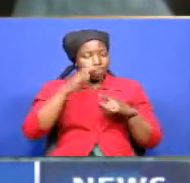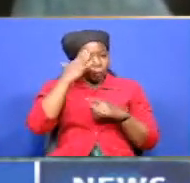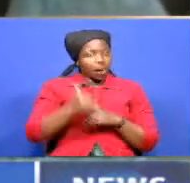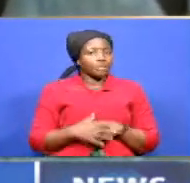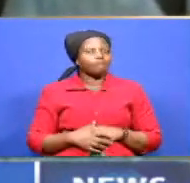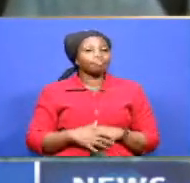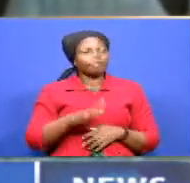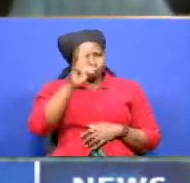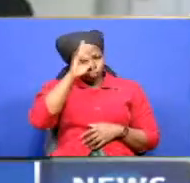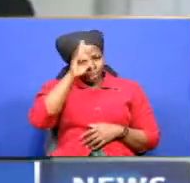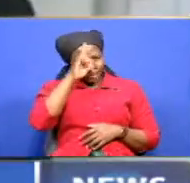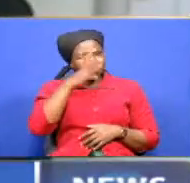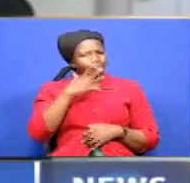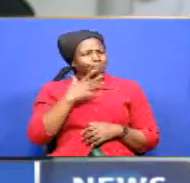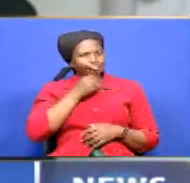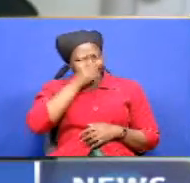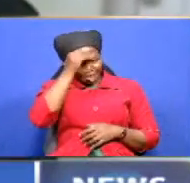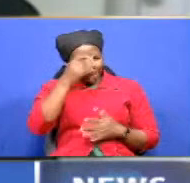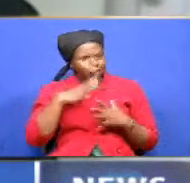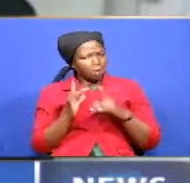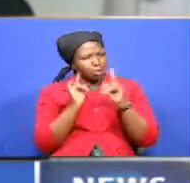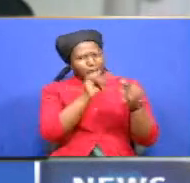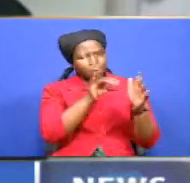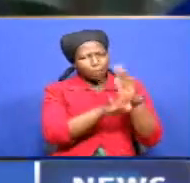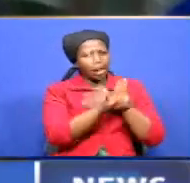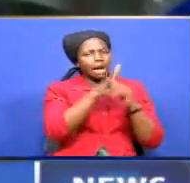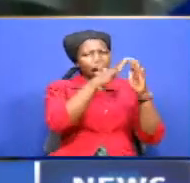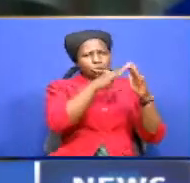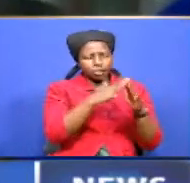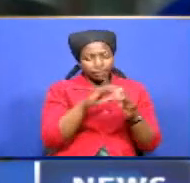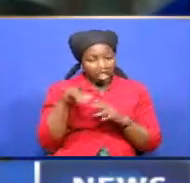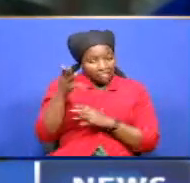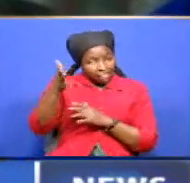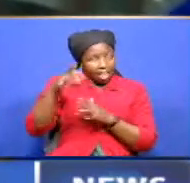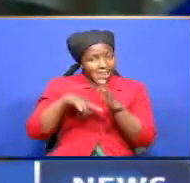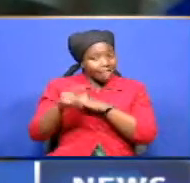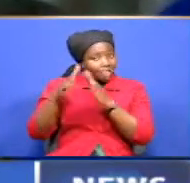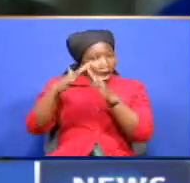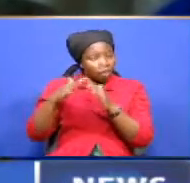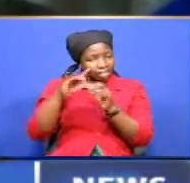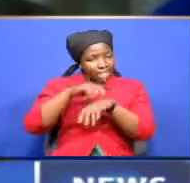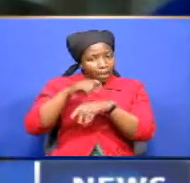to be police officers Tenge was not in the house at the time of the raid